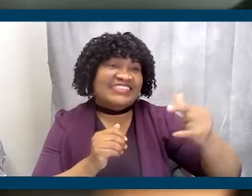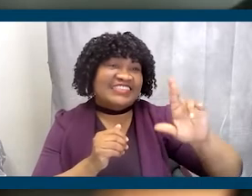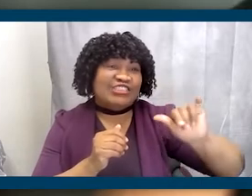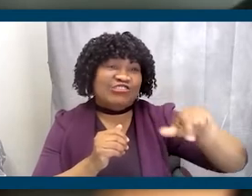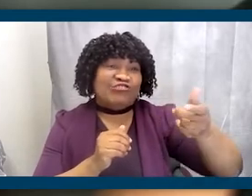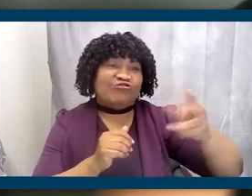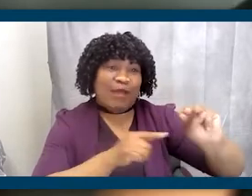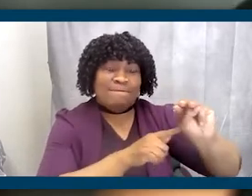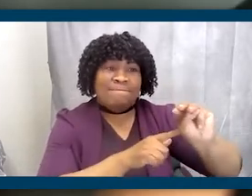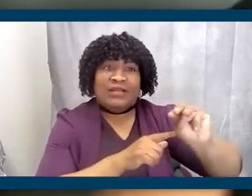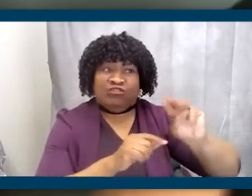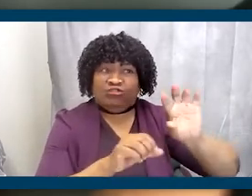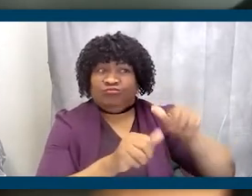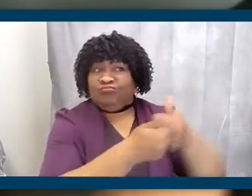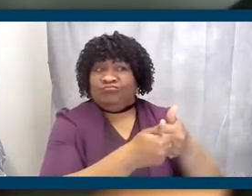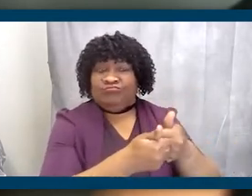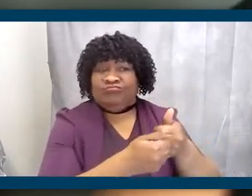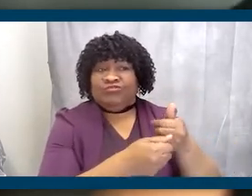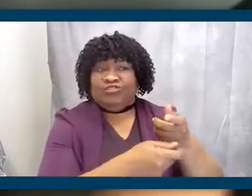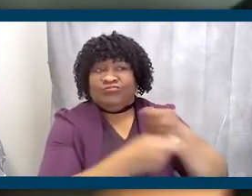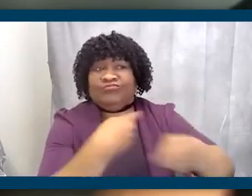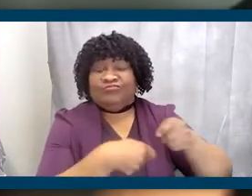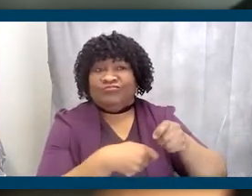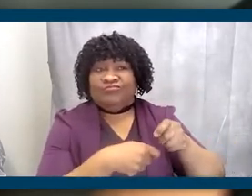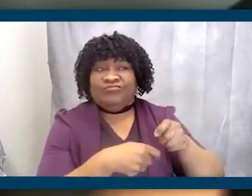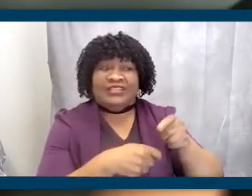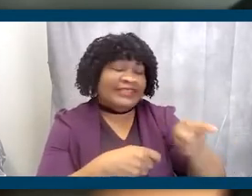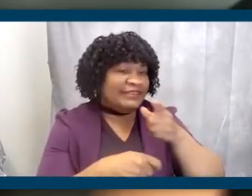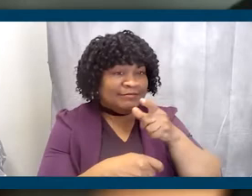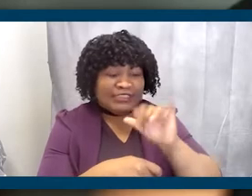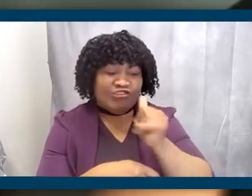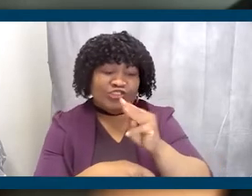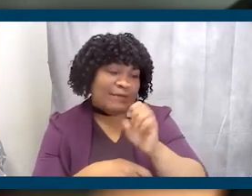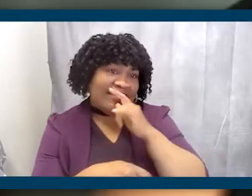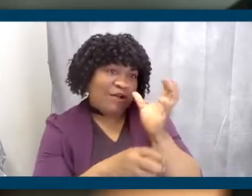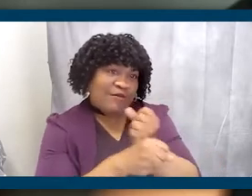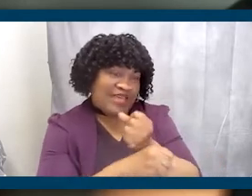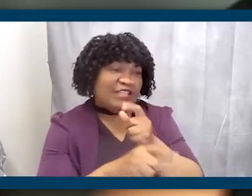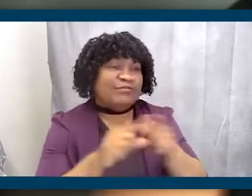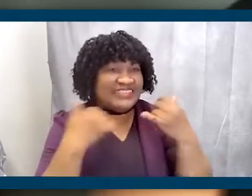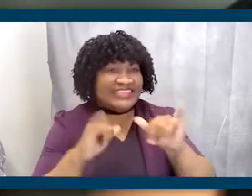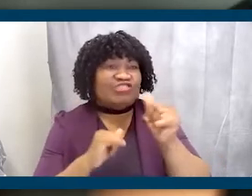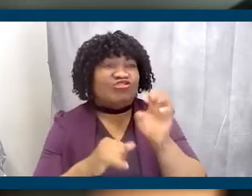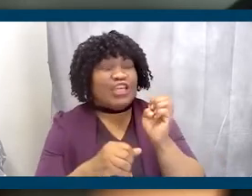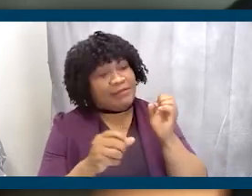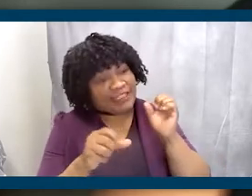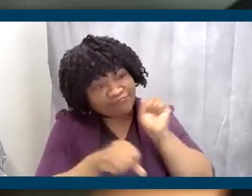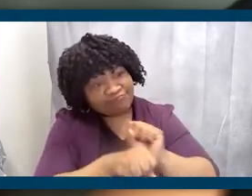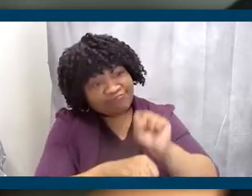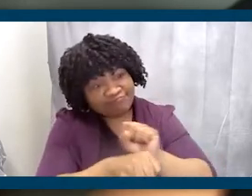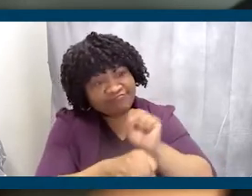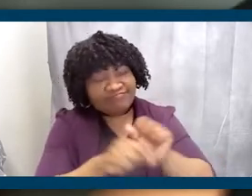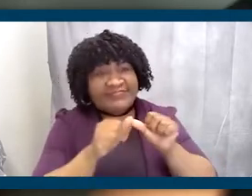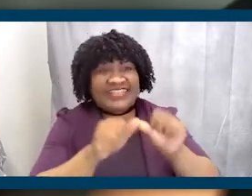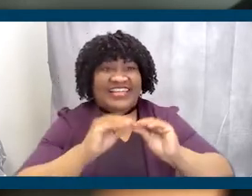Senate seat in 2020. And while he did not win that race, Jamie's courage and tenacity was evident.